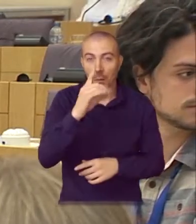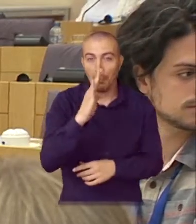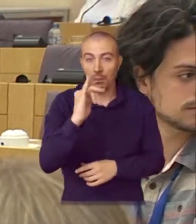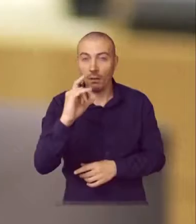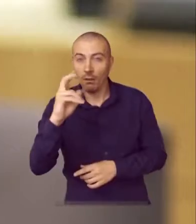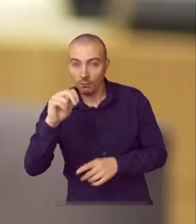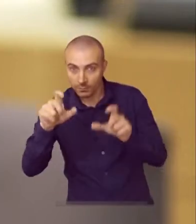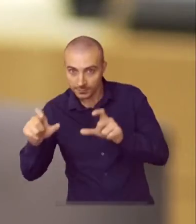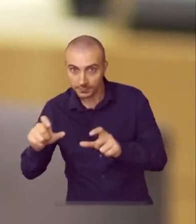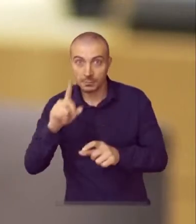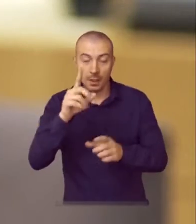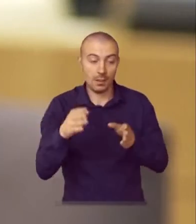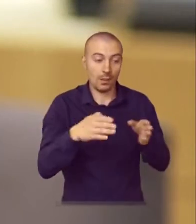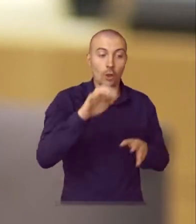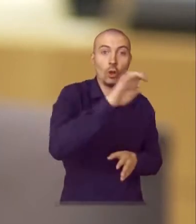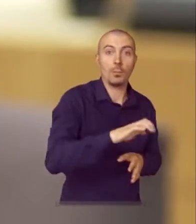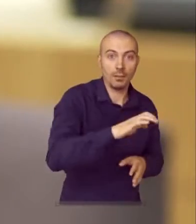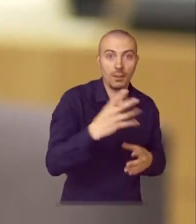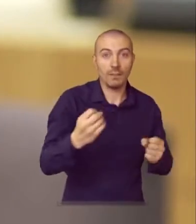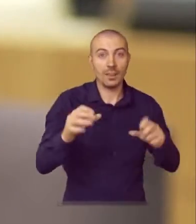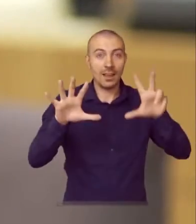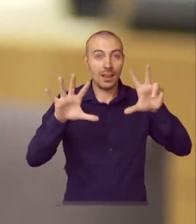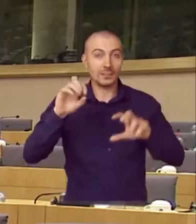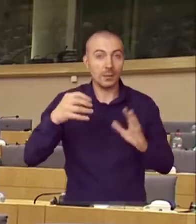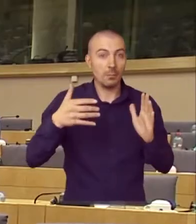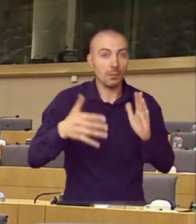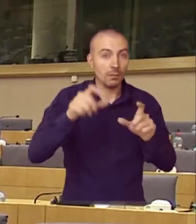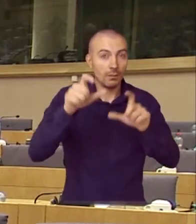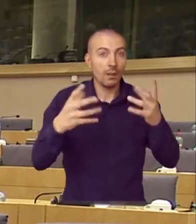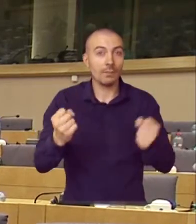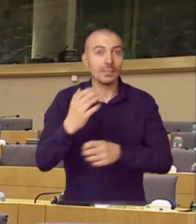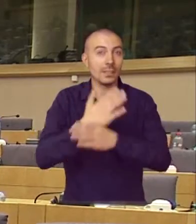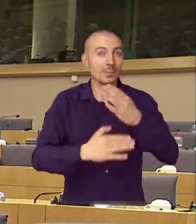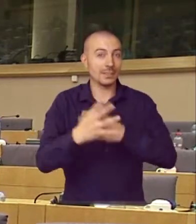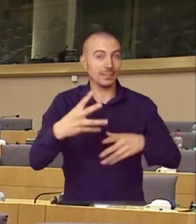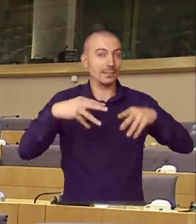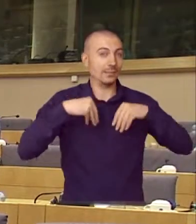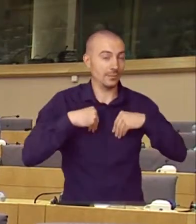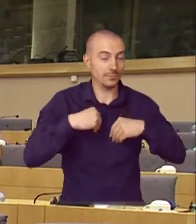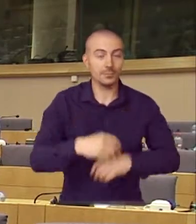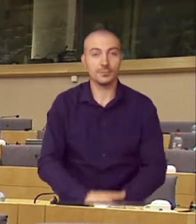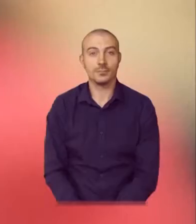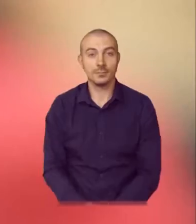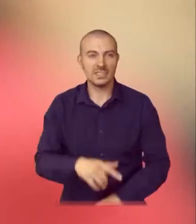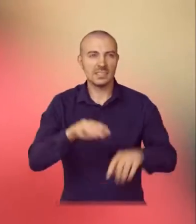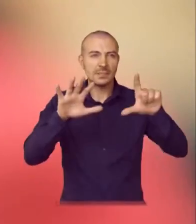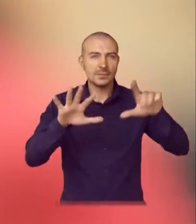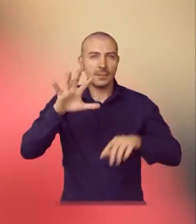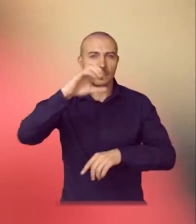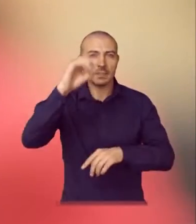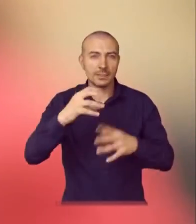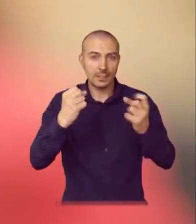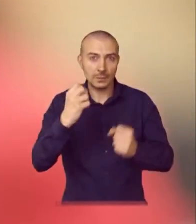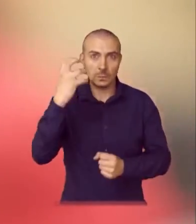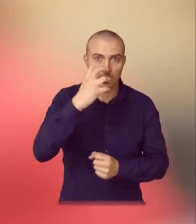In Europe alone, there are over 80 million people with a kind of disability. 75% of people with severe disabilities